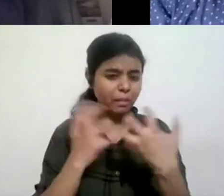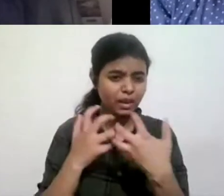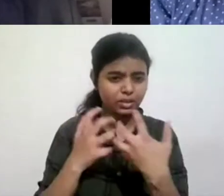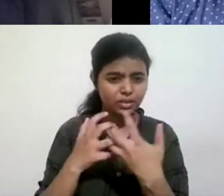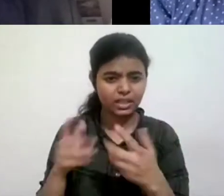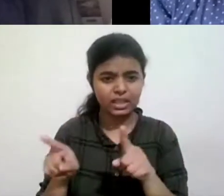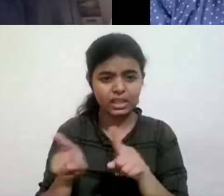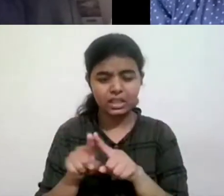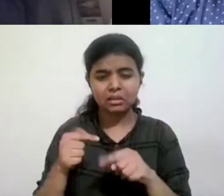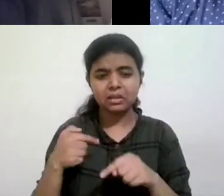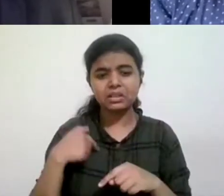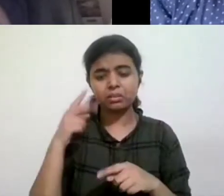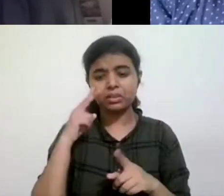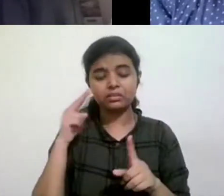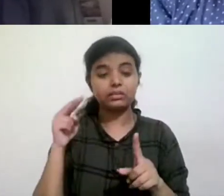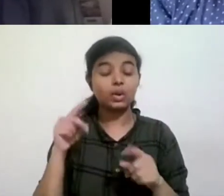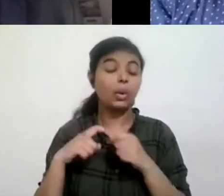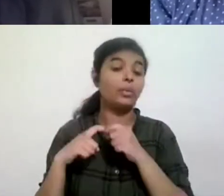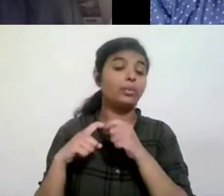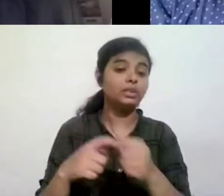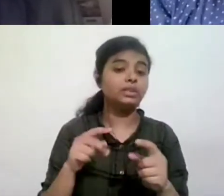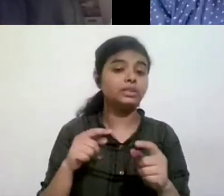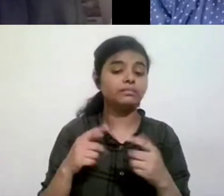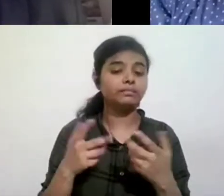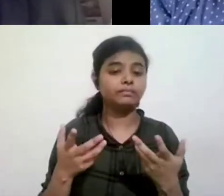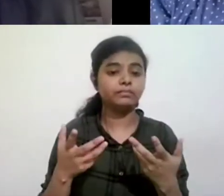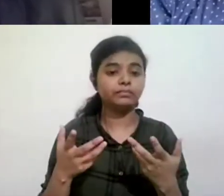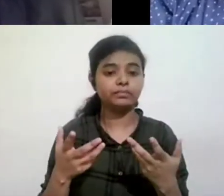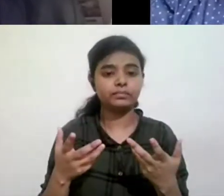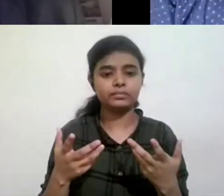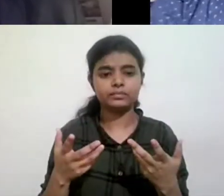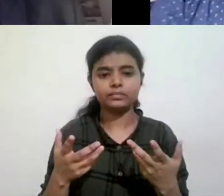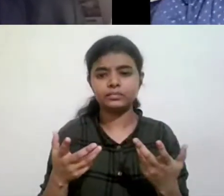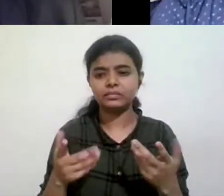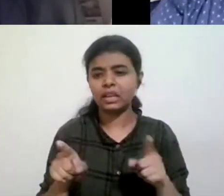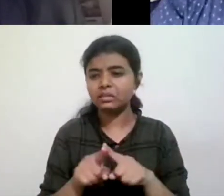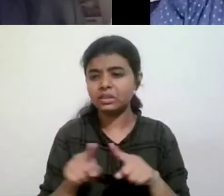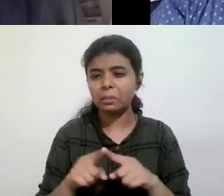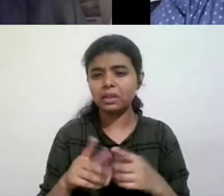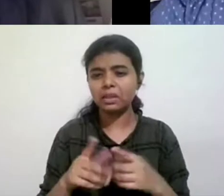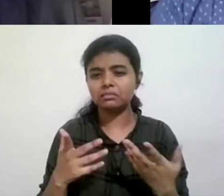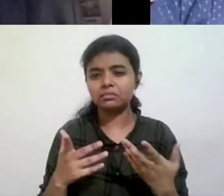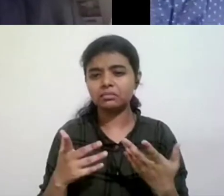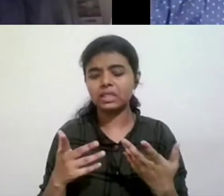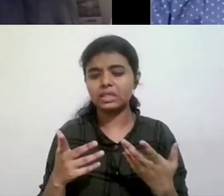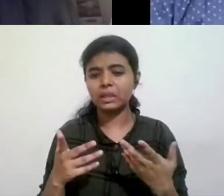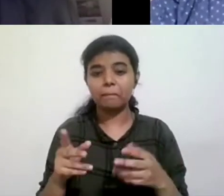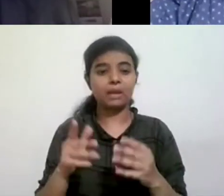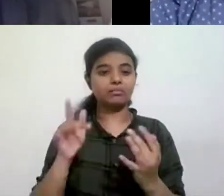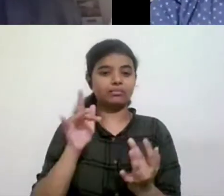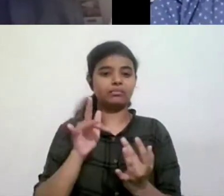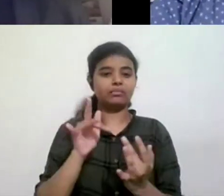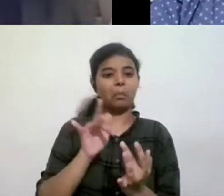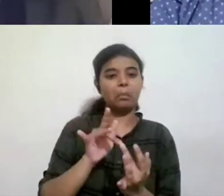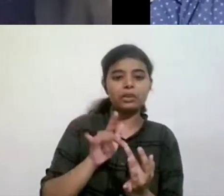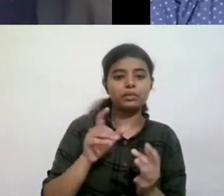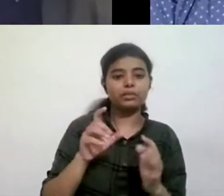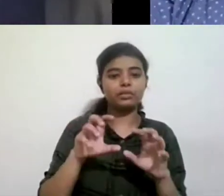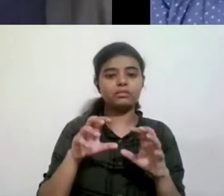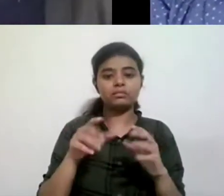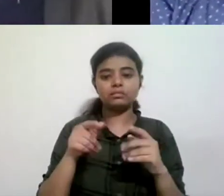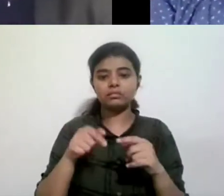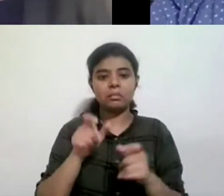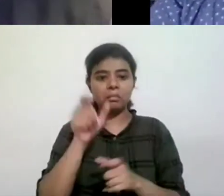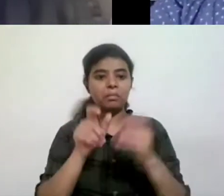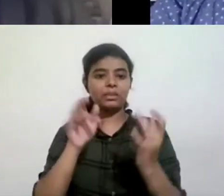aspect of the question about, you know, is like the neurodiverse movement kind of, uh, middle-class and how would that affect people who are